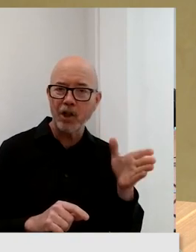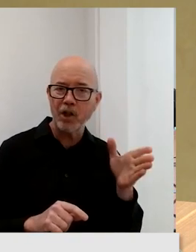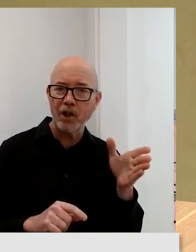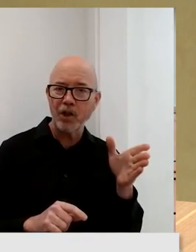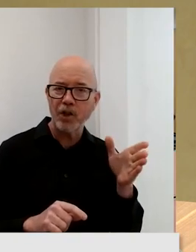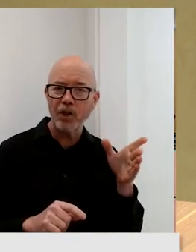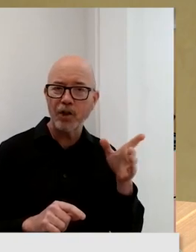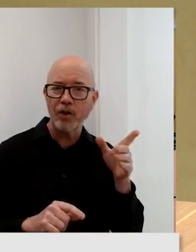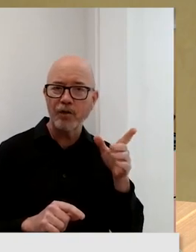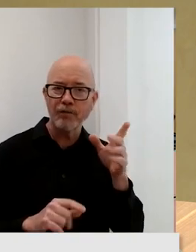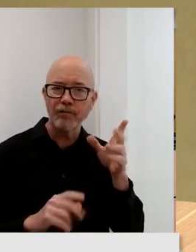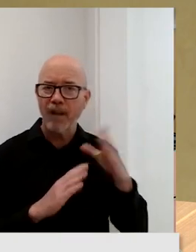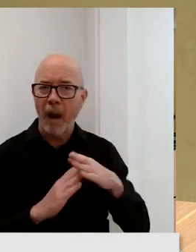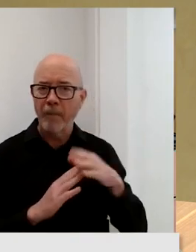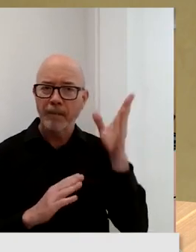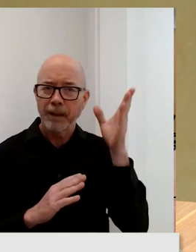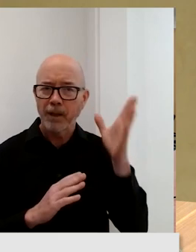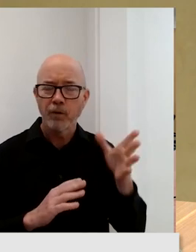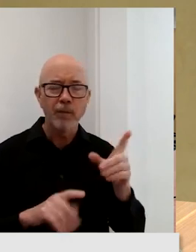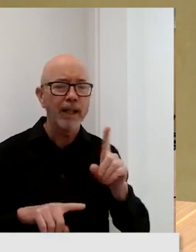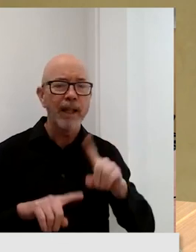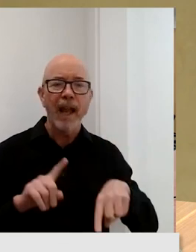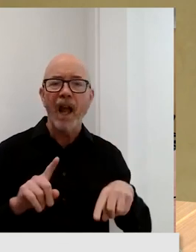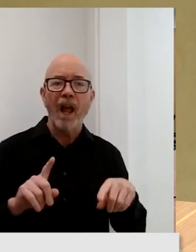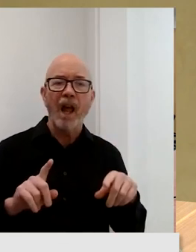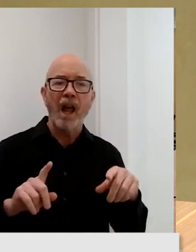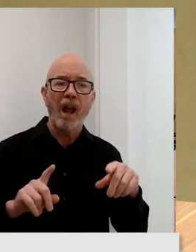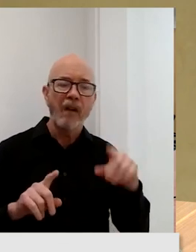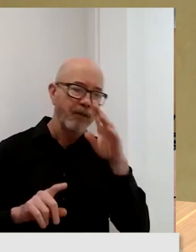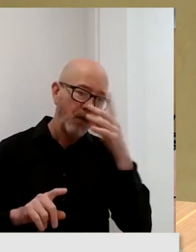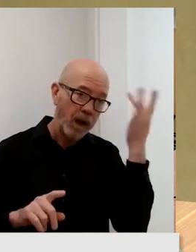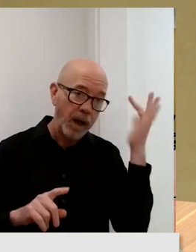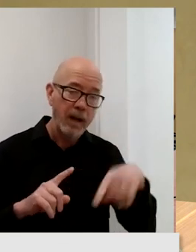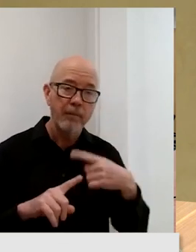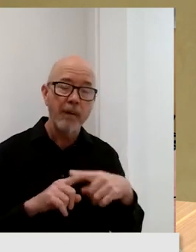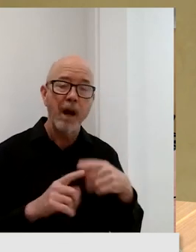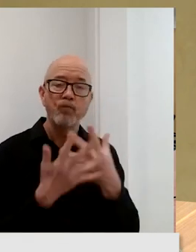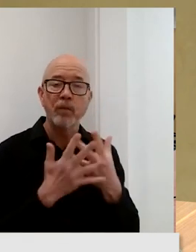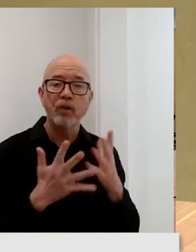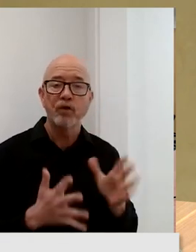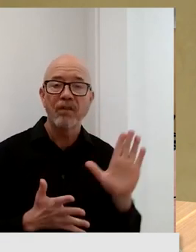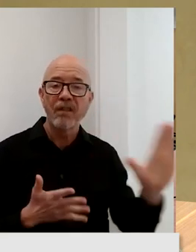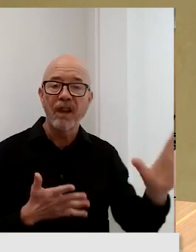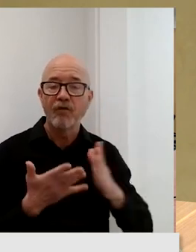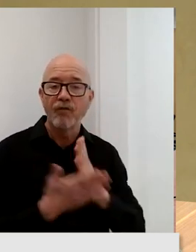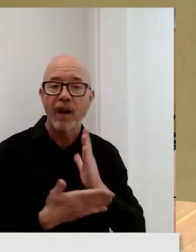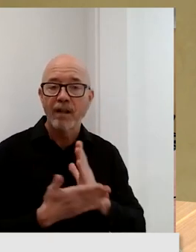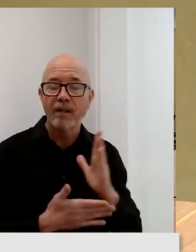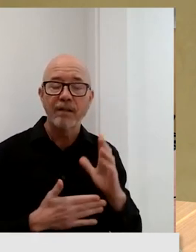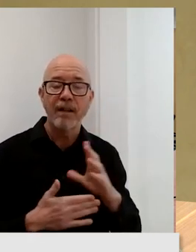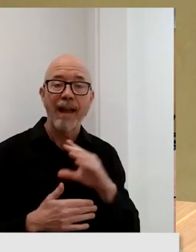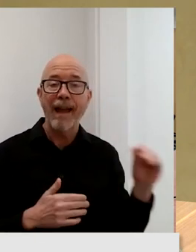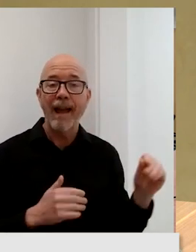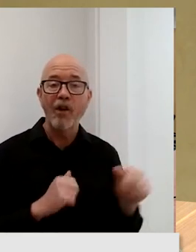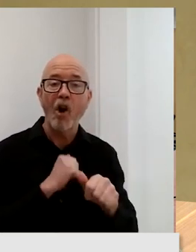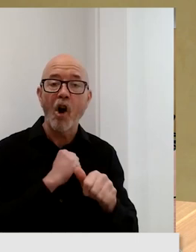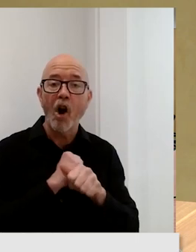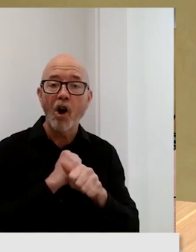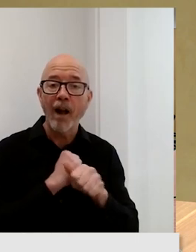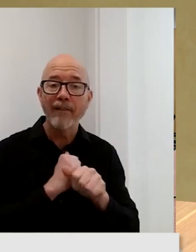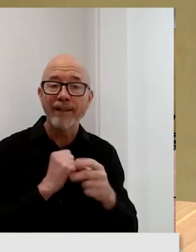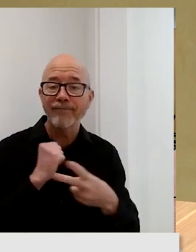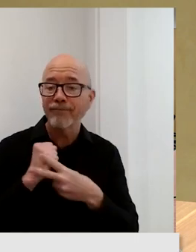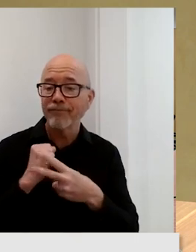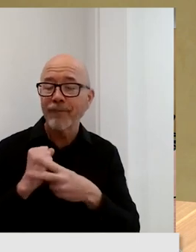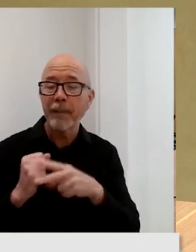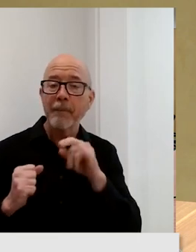We cannot have the historical archive of our public meetings, uh, be unintelligible